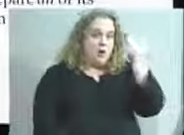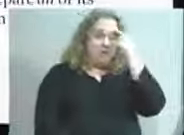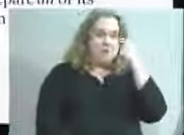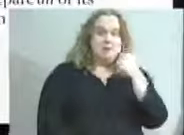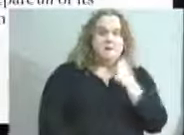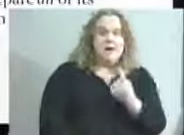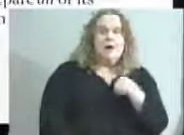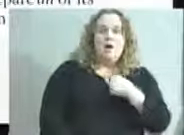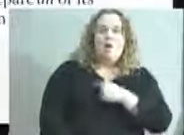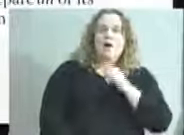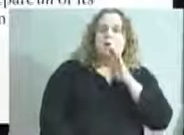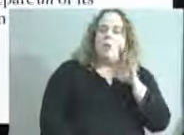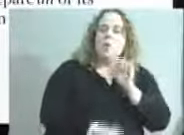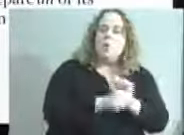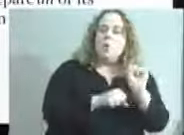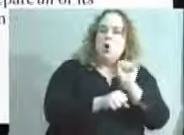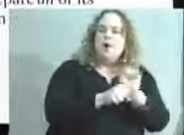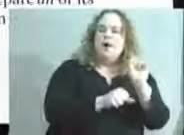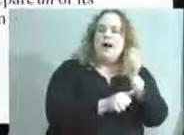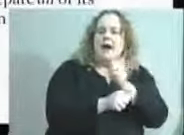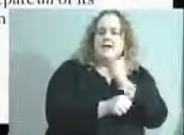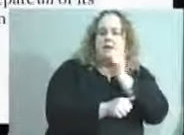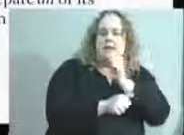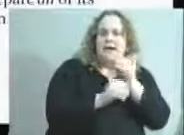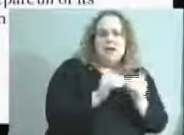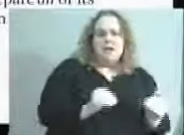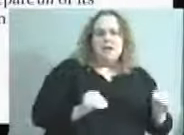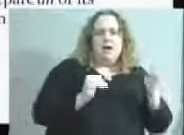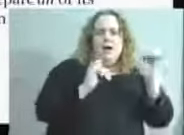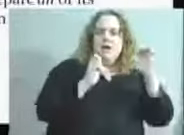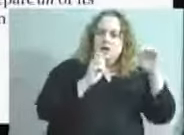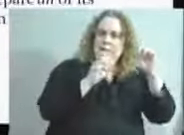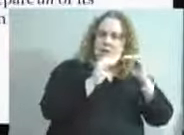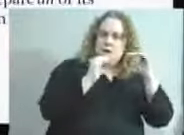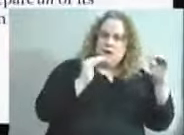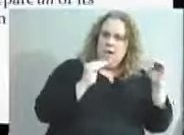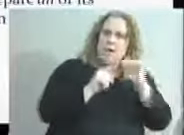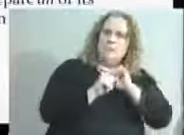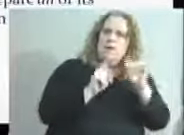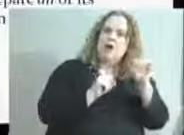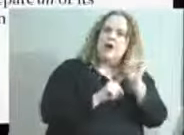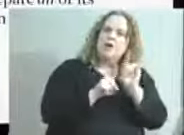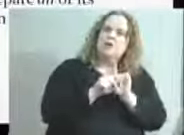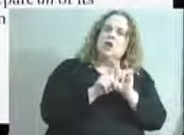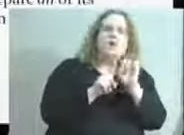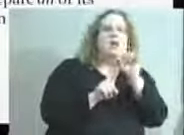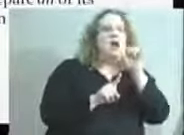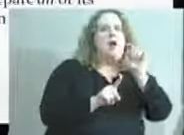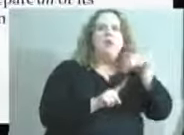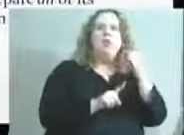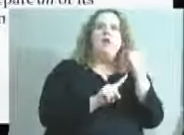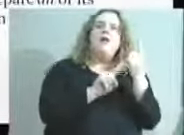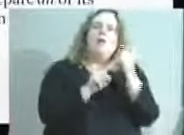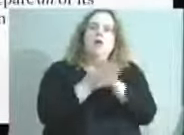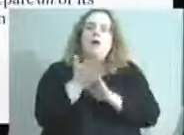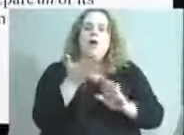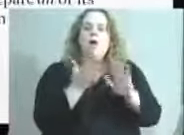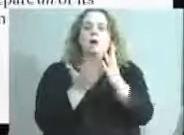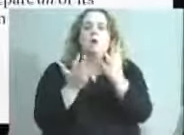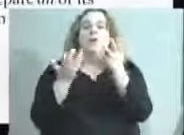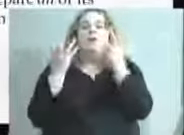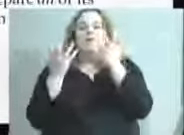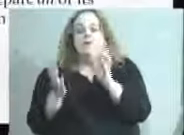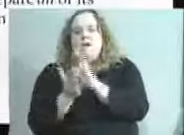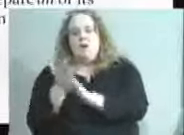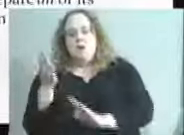raise educational attainment and build not just a college-going culture, but a college-completing culture as well. So, one of the primary things